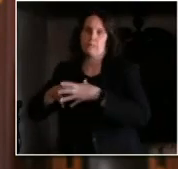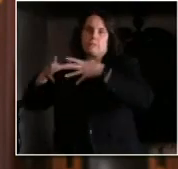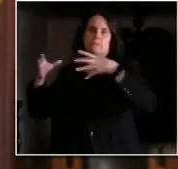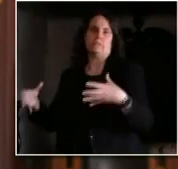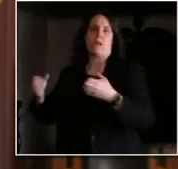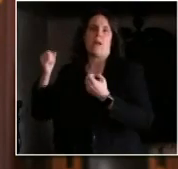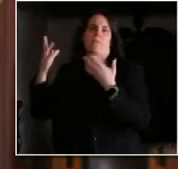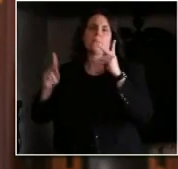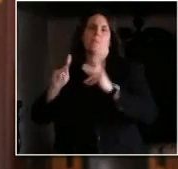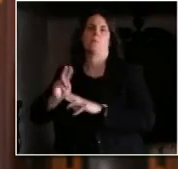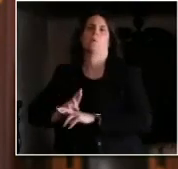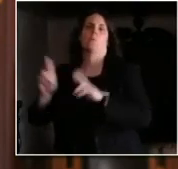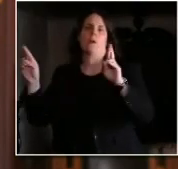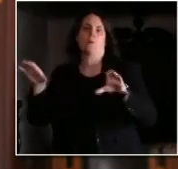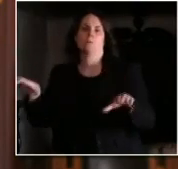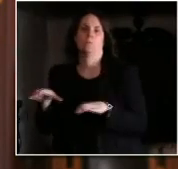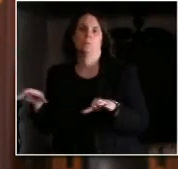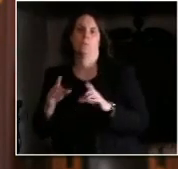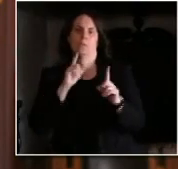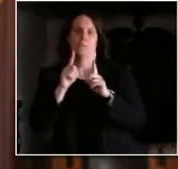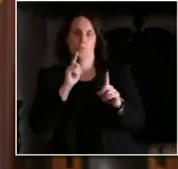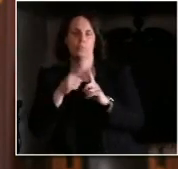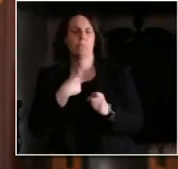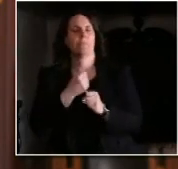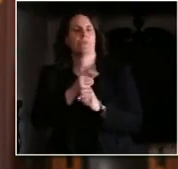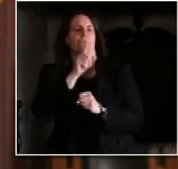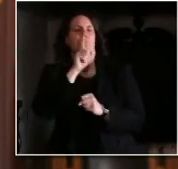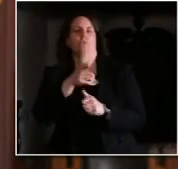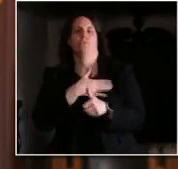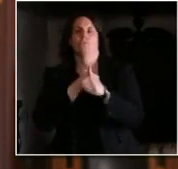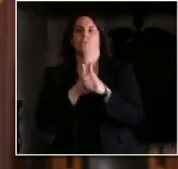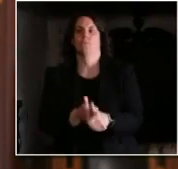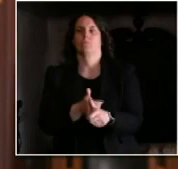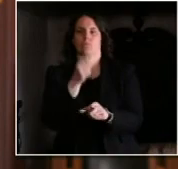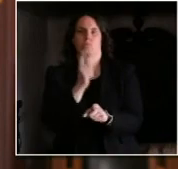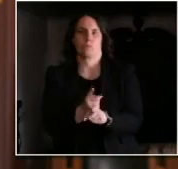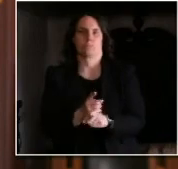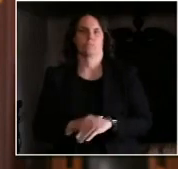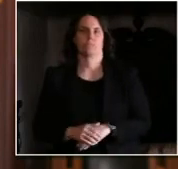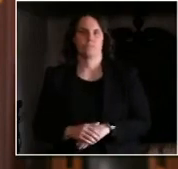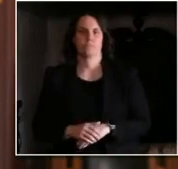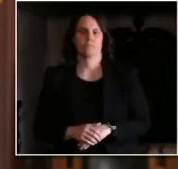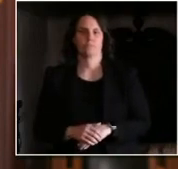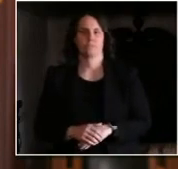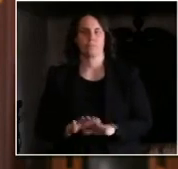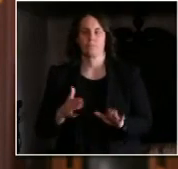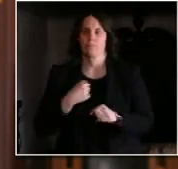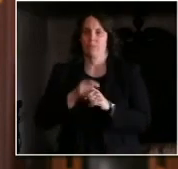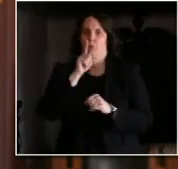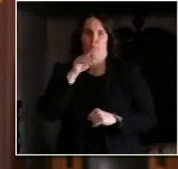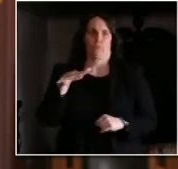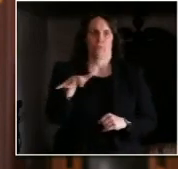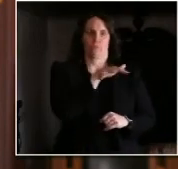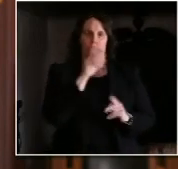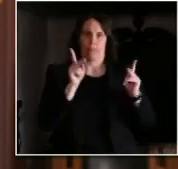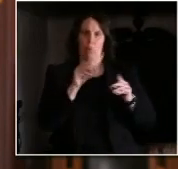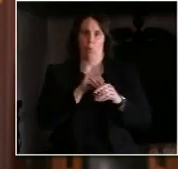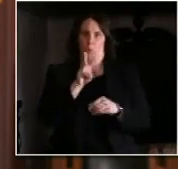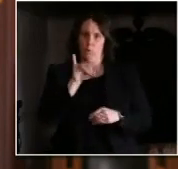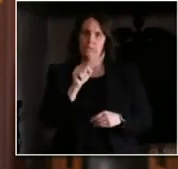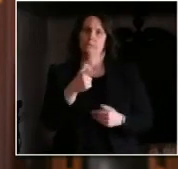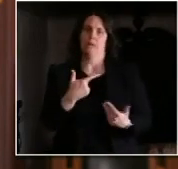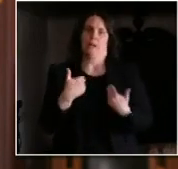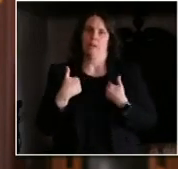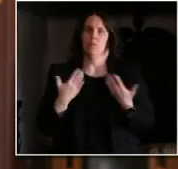and so that it meets the needs of our people and our specific circumstances here and that is also active very